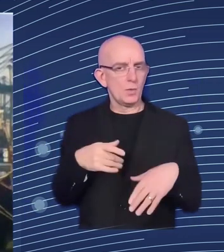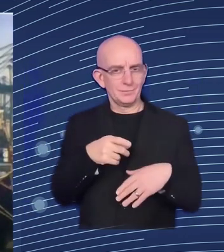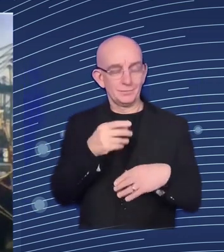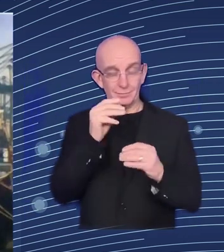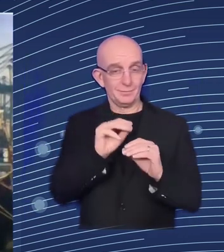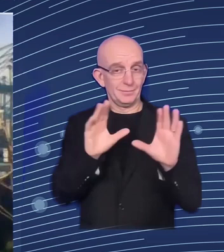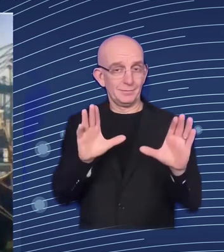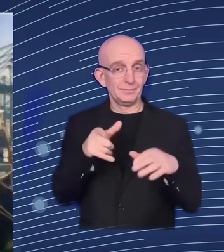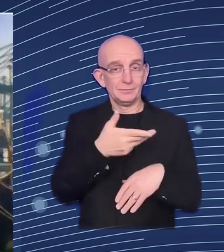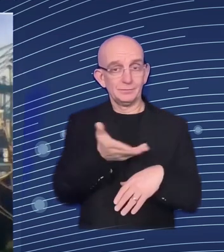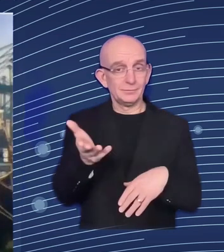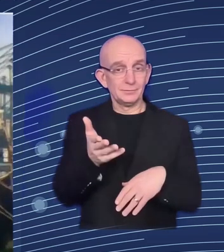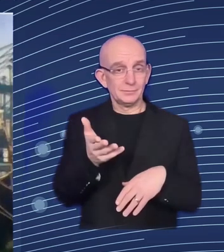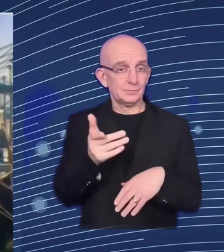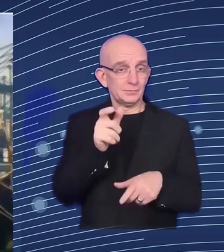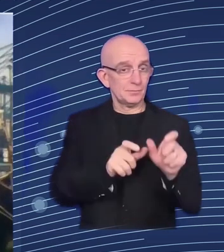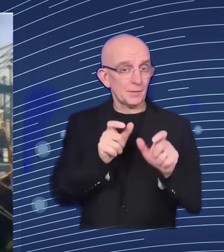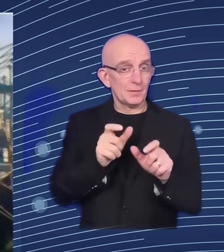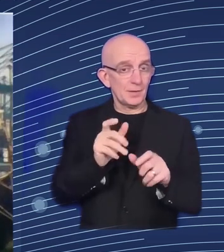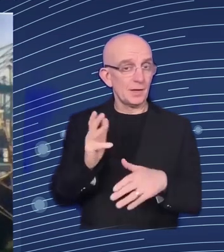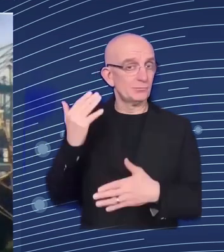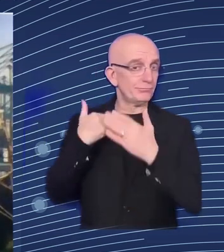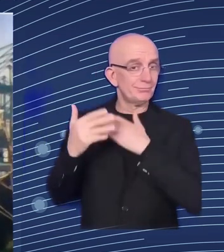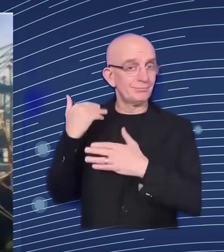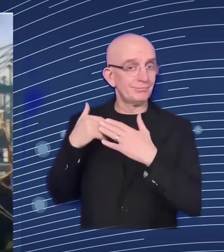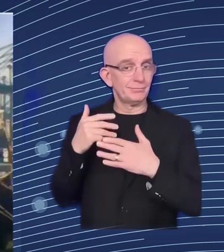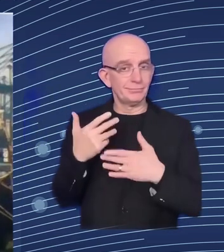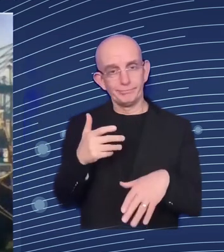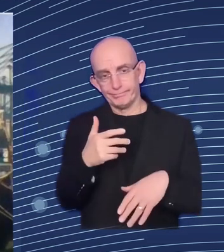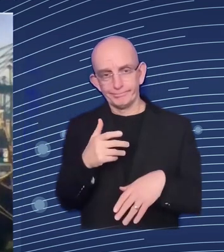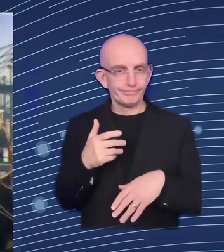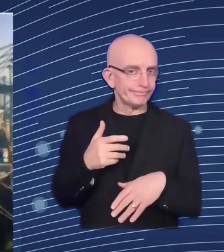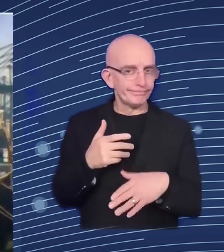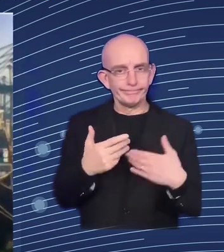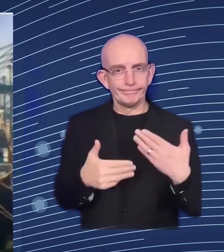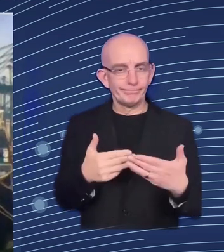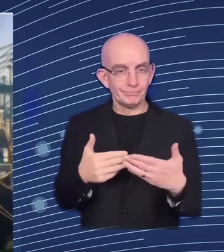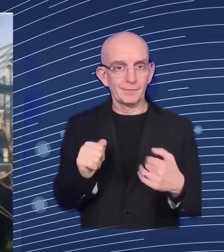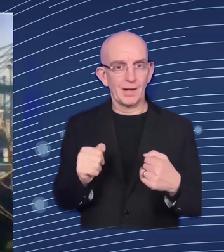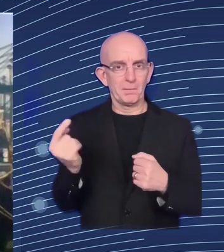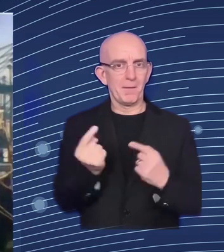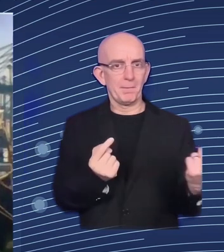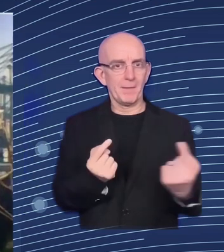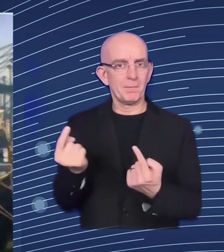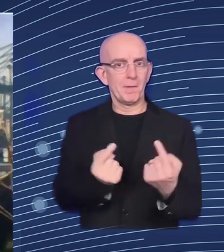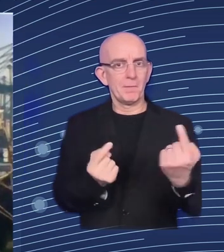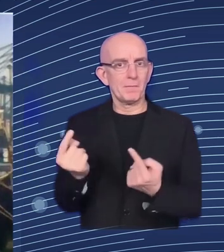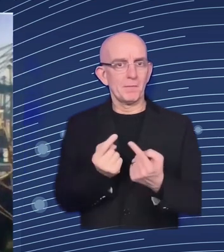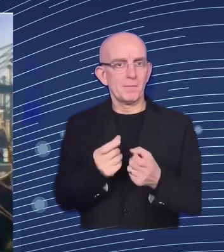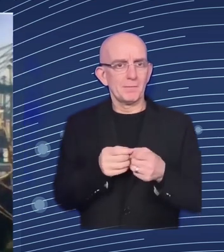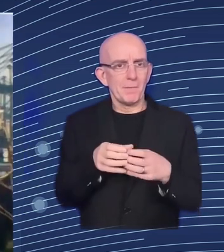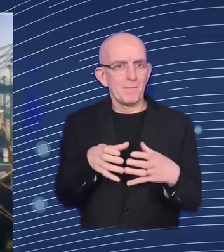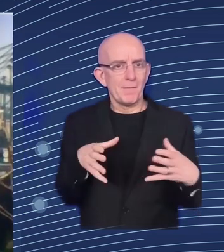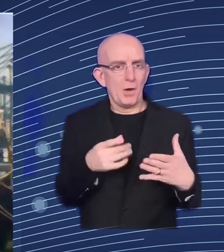opportunities where do you see um the sort of the longer term skills um policies that can really help the integration of